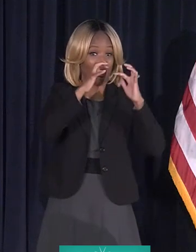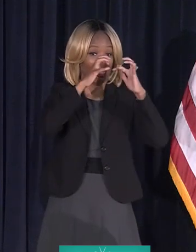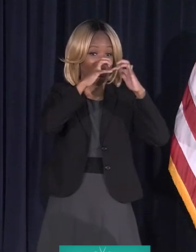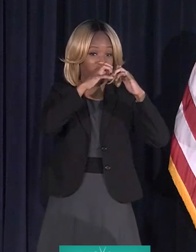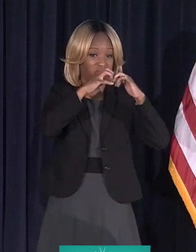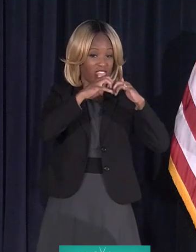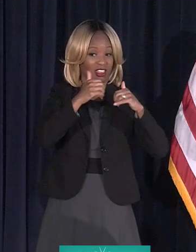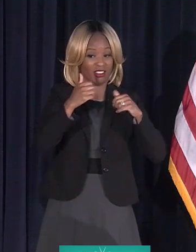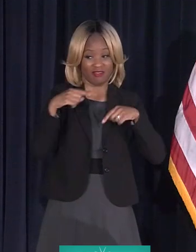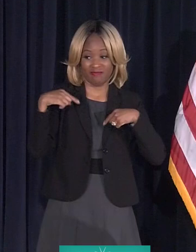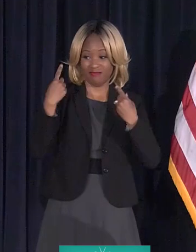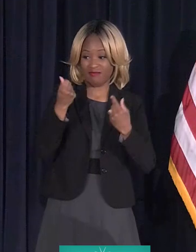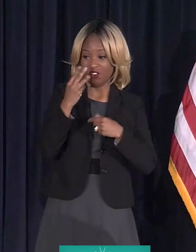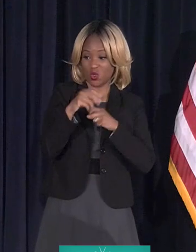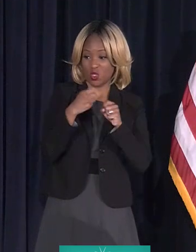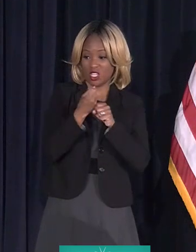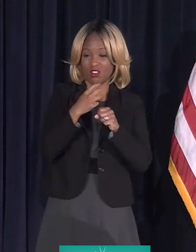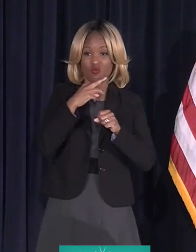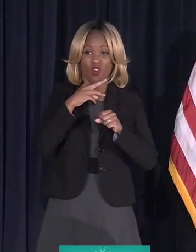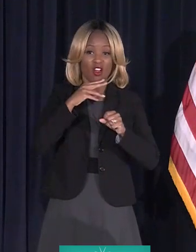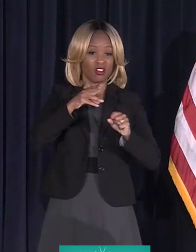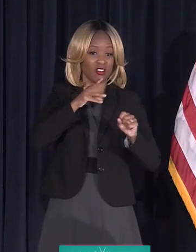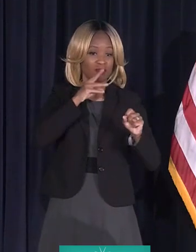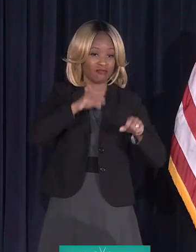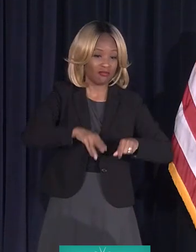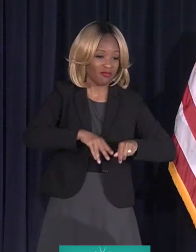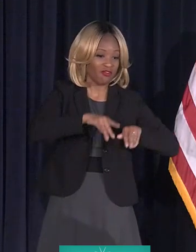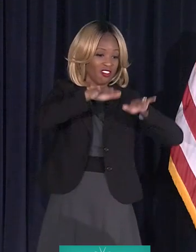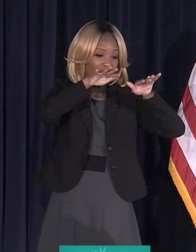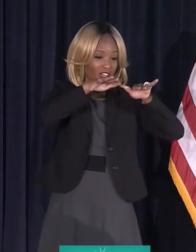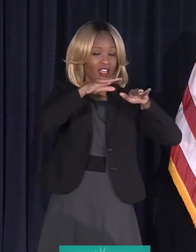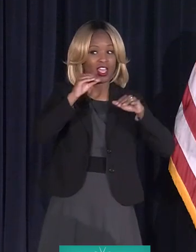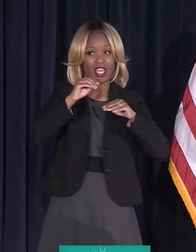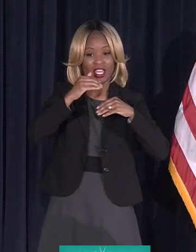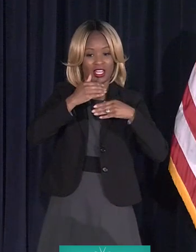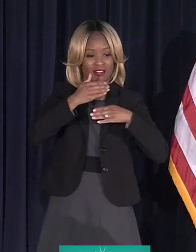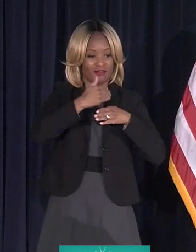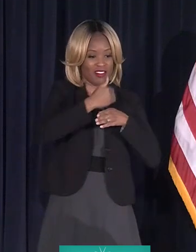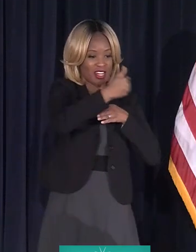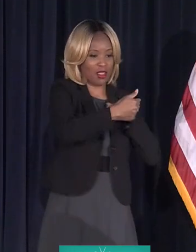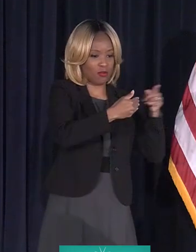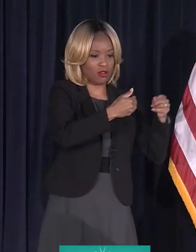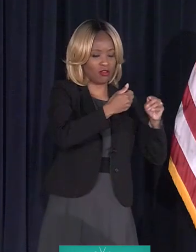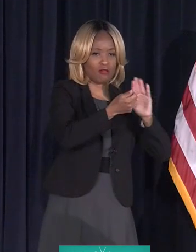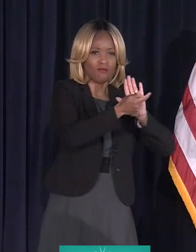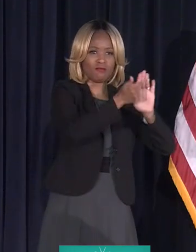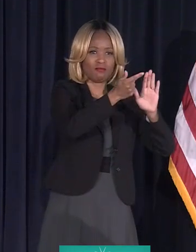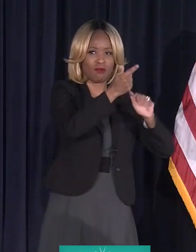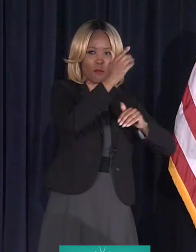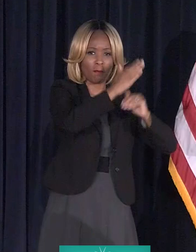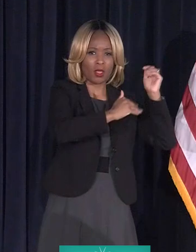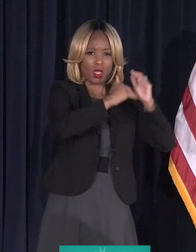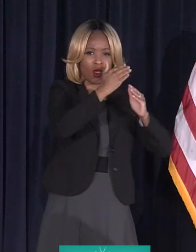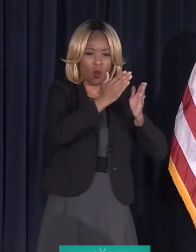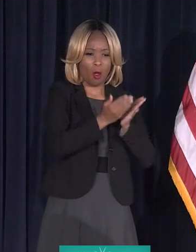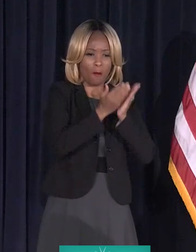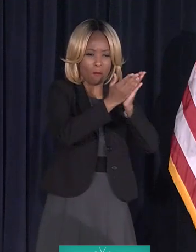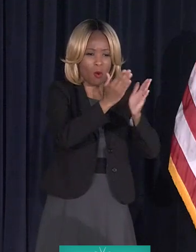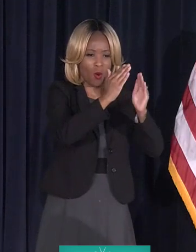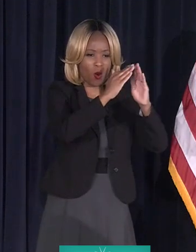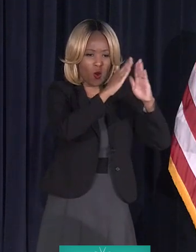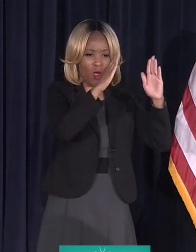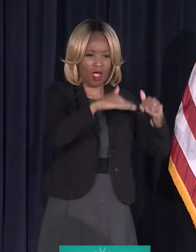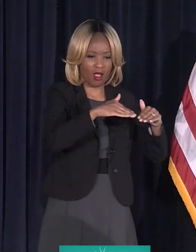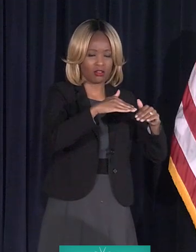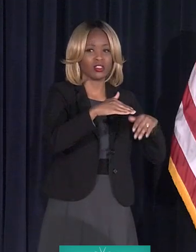I've had water flooding from the next-door neighbor's illegally built boathouse. And